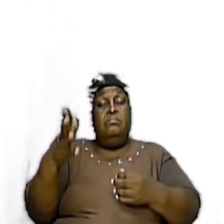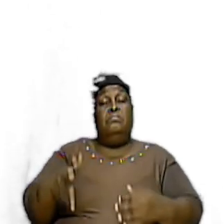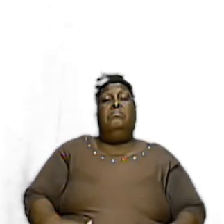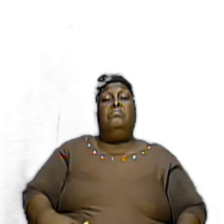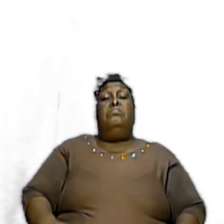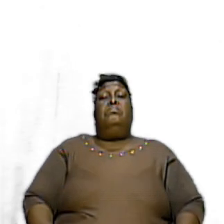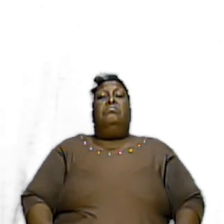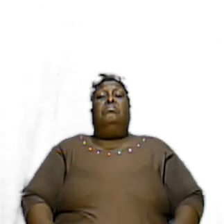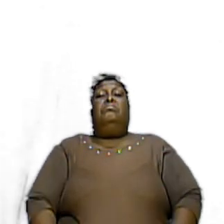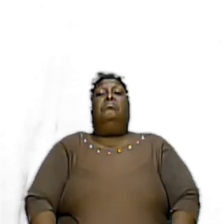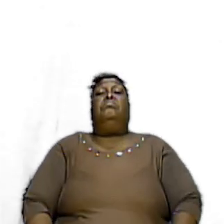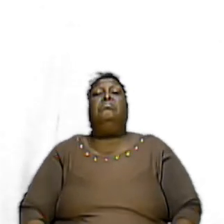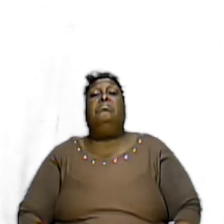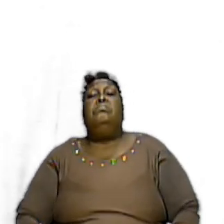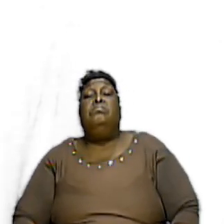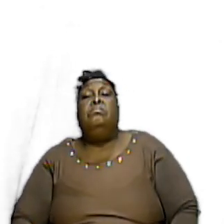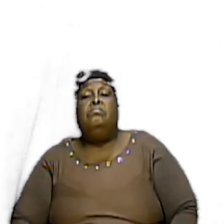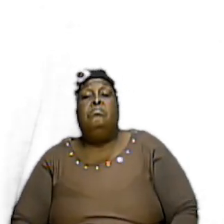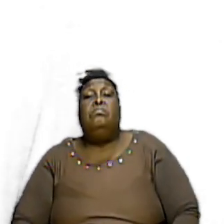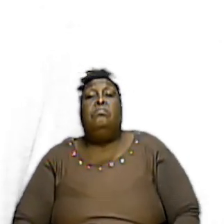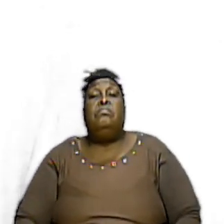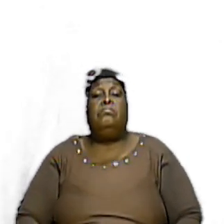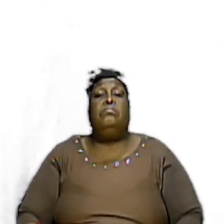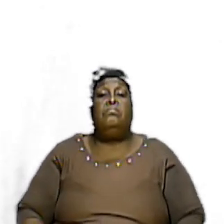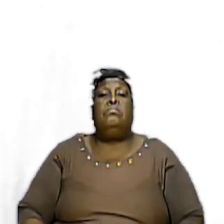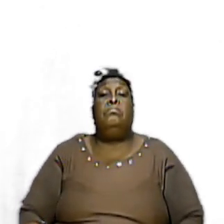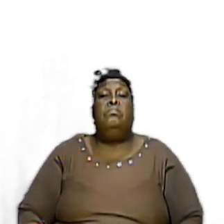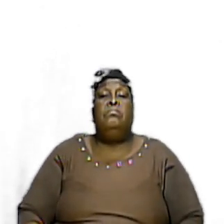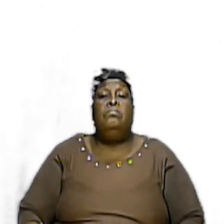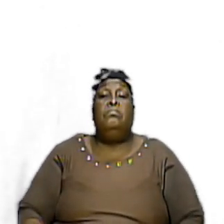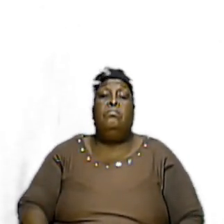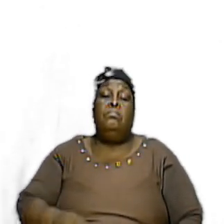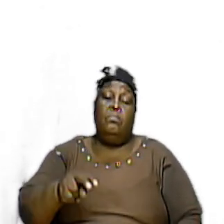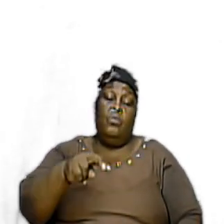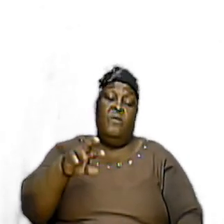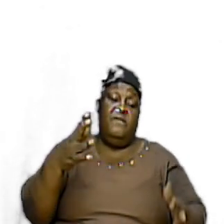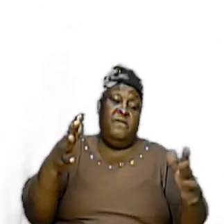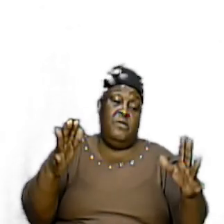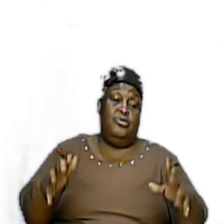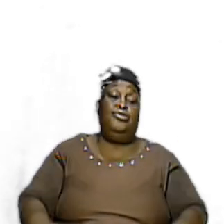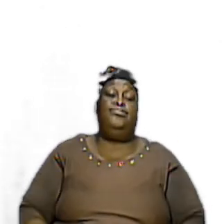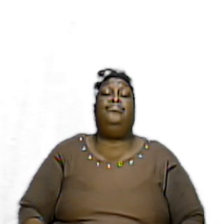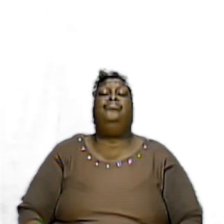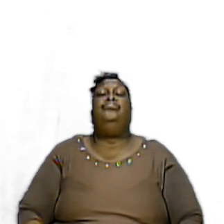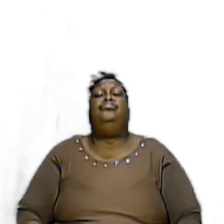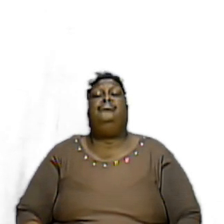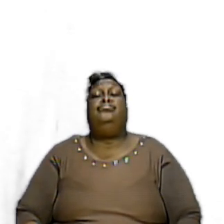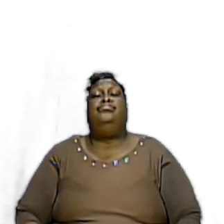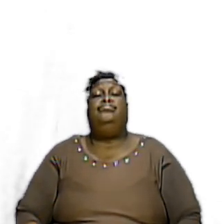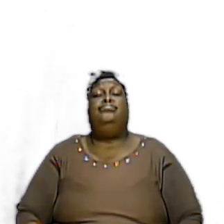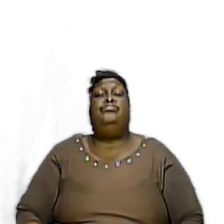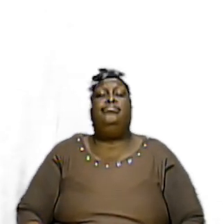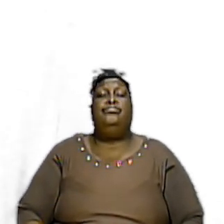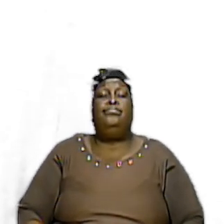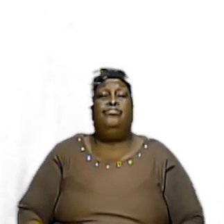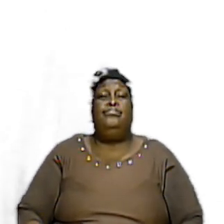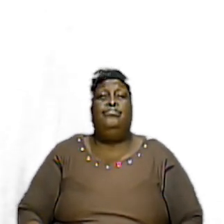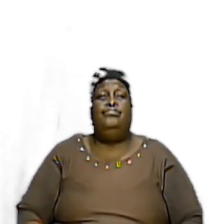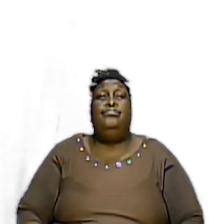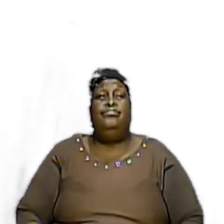Quickly Make This Point Before I Move To Close Off Let Me Make This Point Quickly